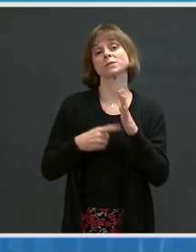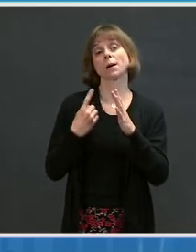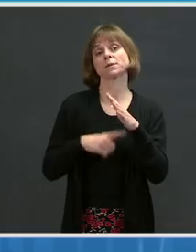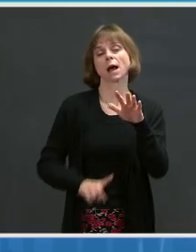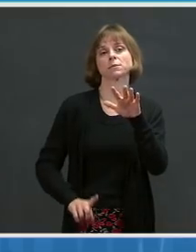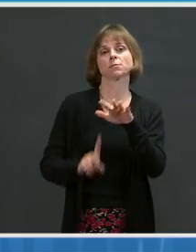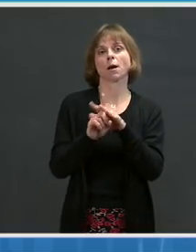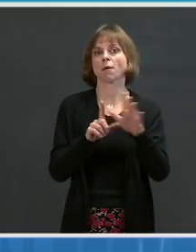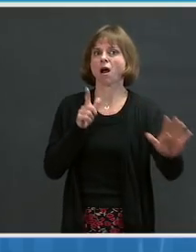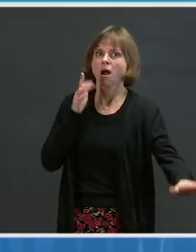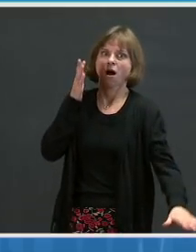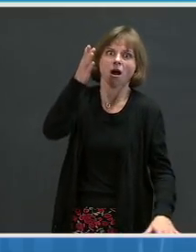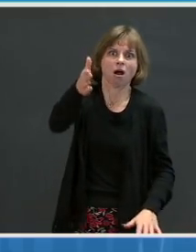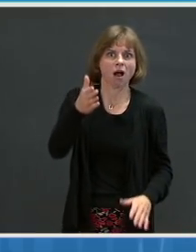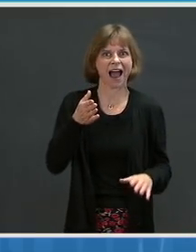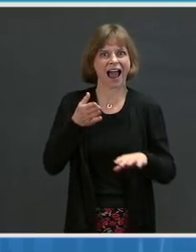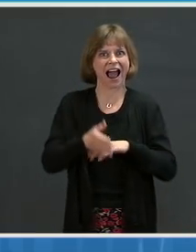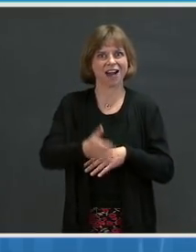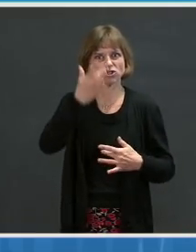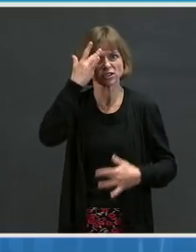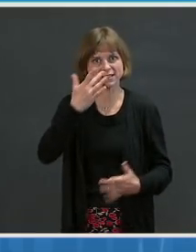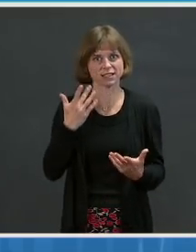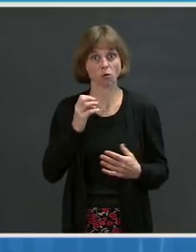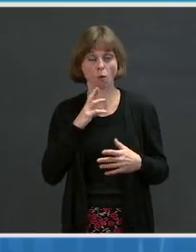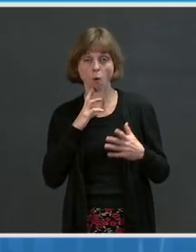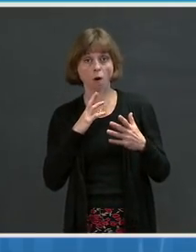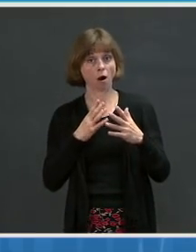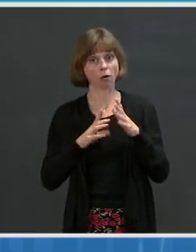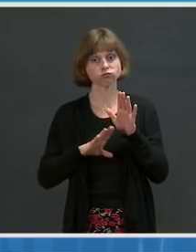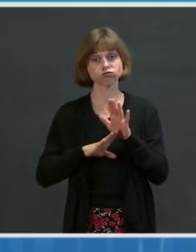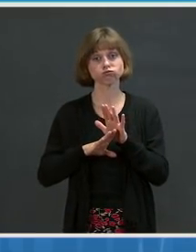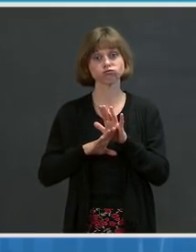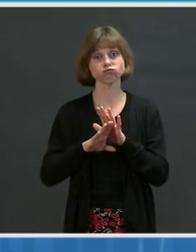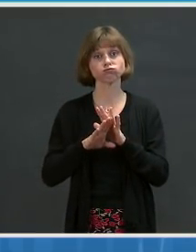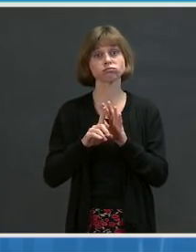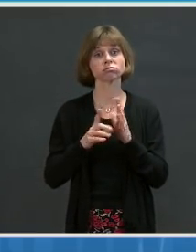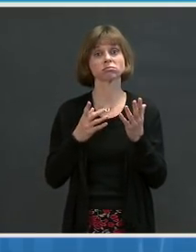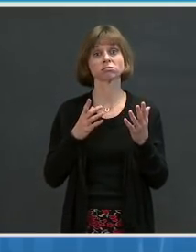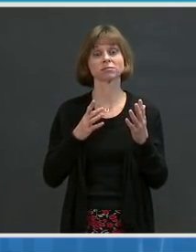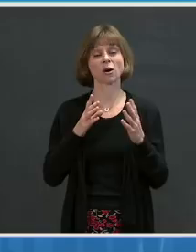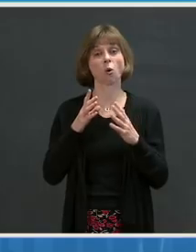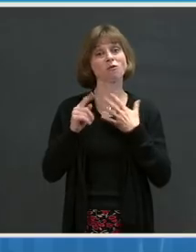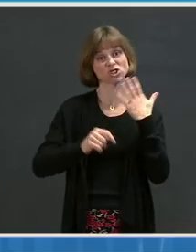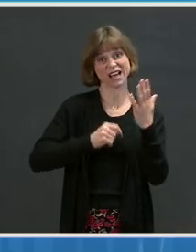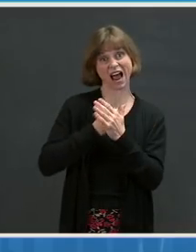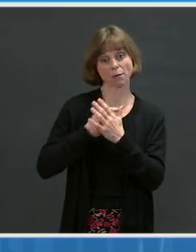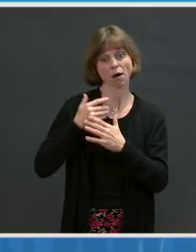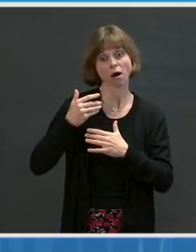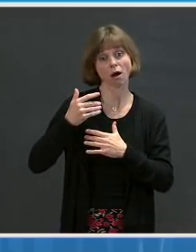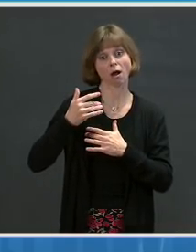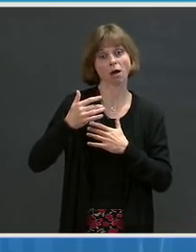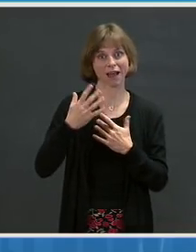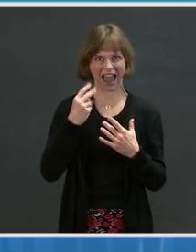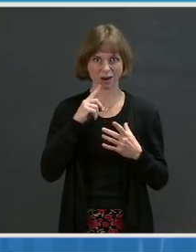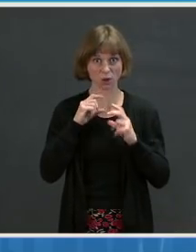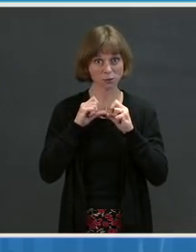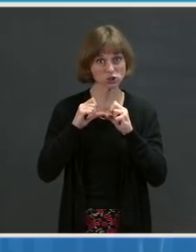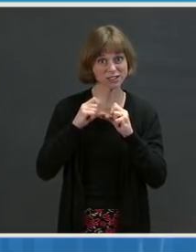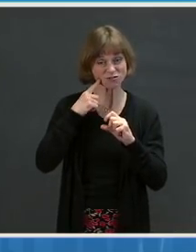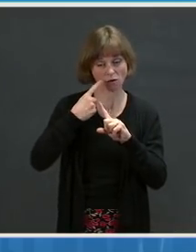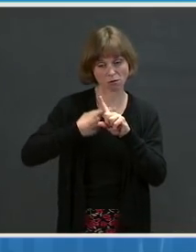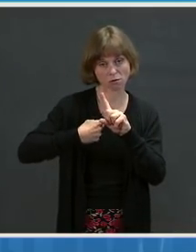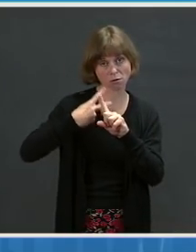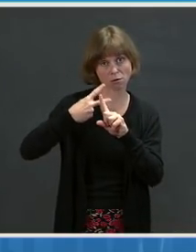of infection or they evolve over time. And they may persist, as I'll get to in a moment, for months, and can